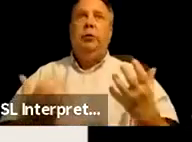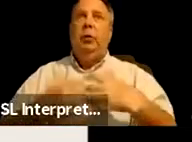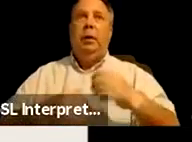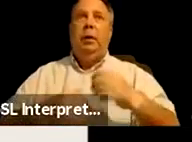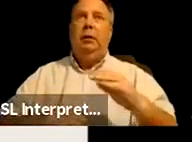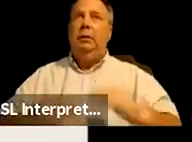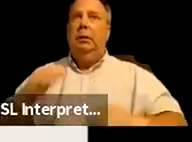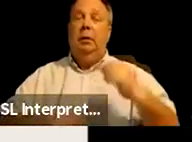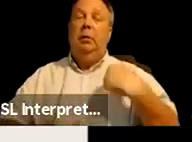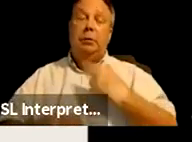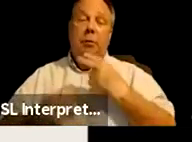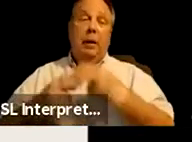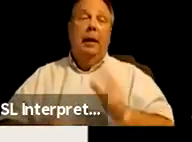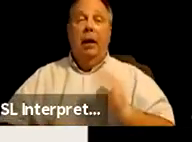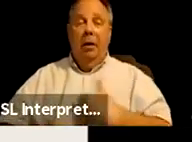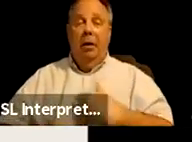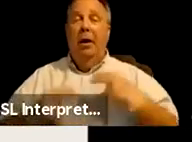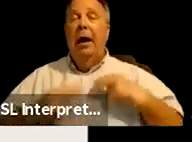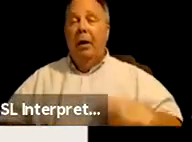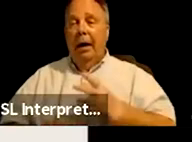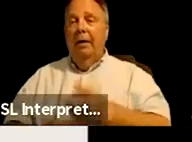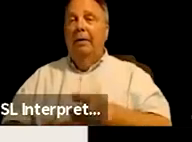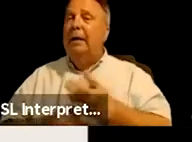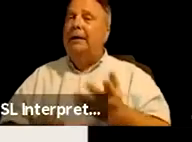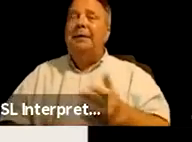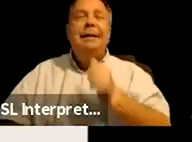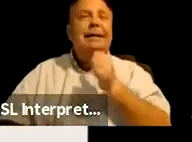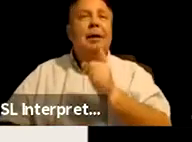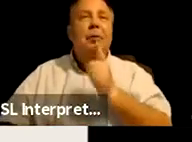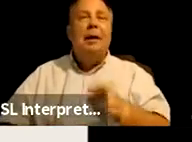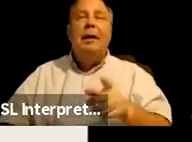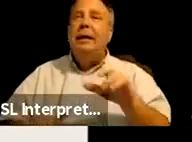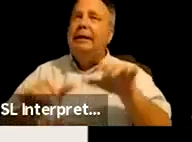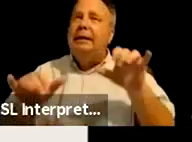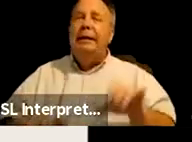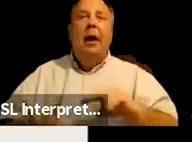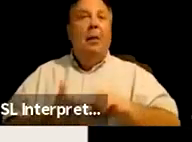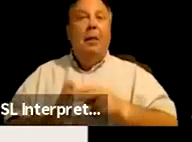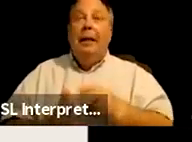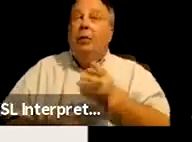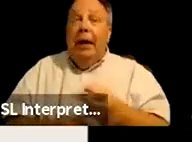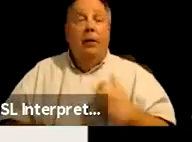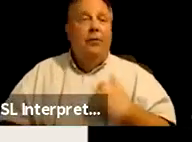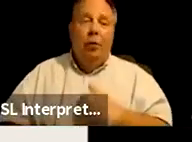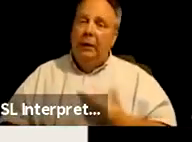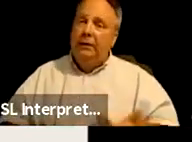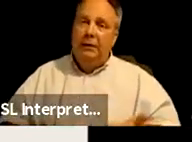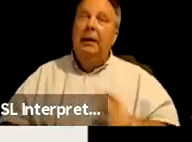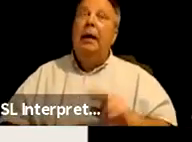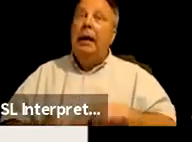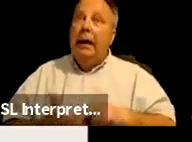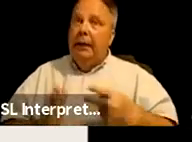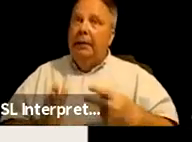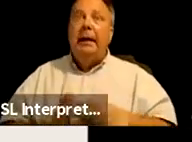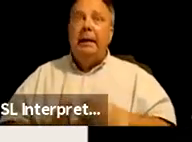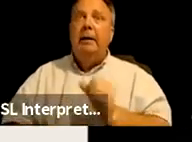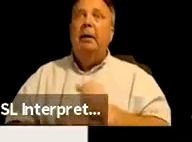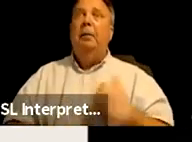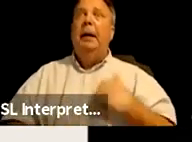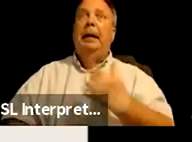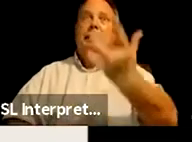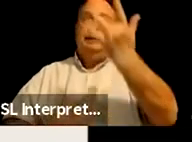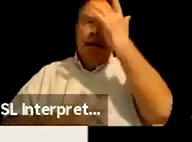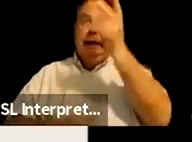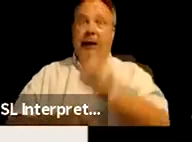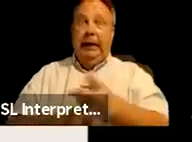is what I call our healthcare system, because it's not really a system meant to care for us. It's meant to make us sick, keep us